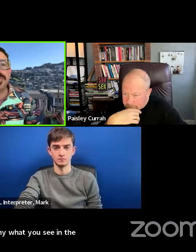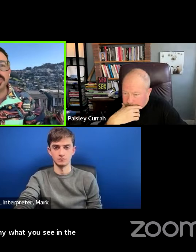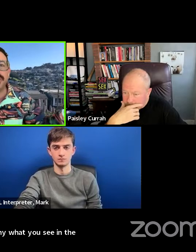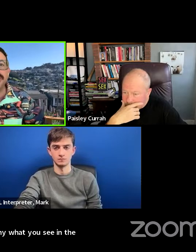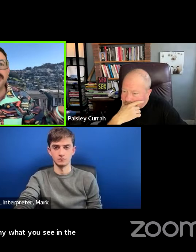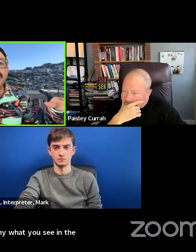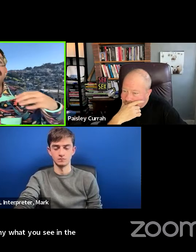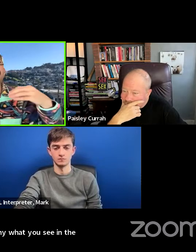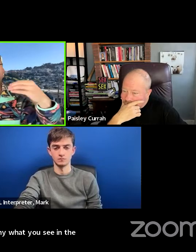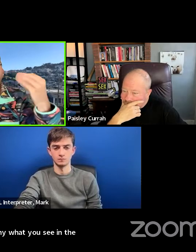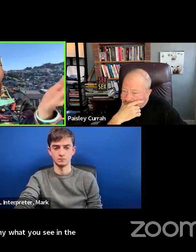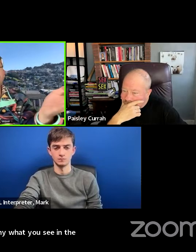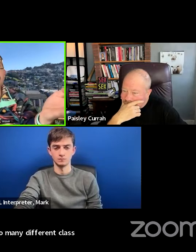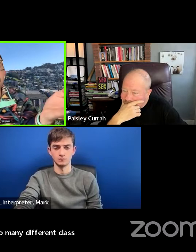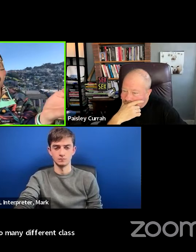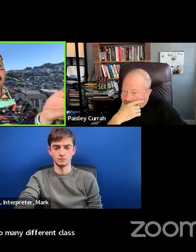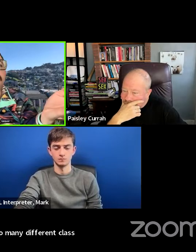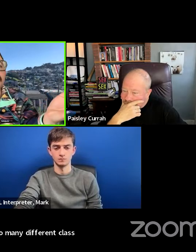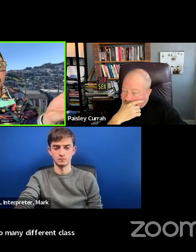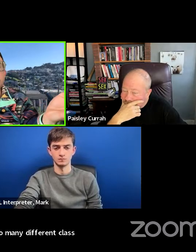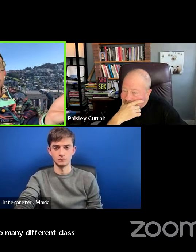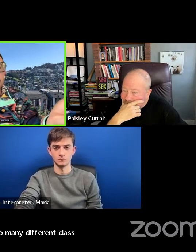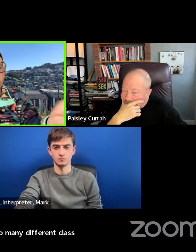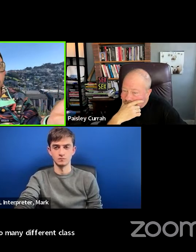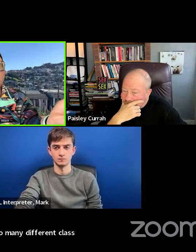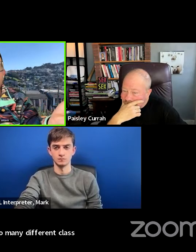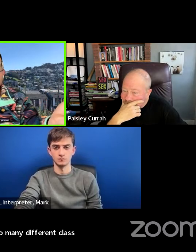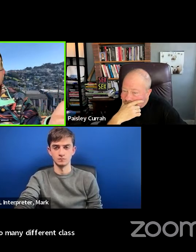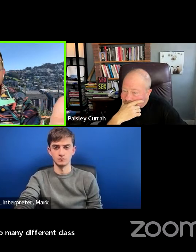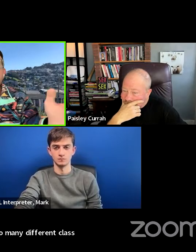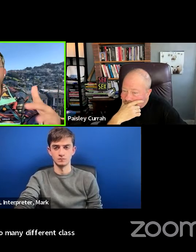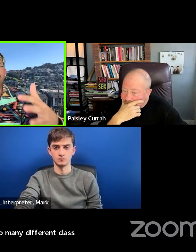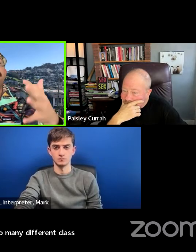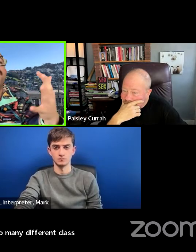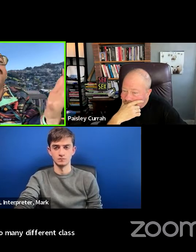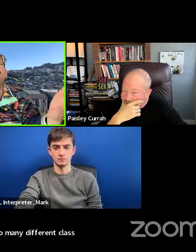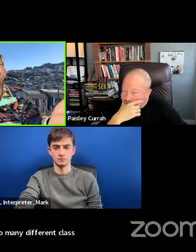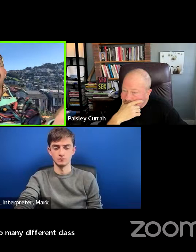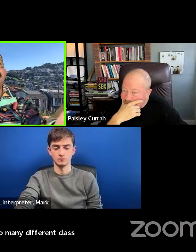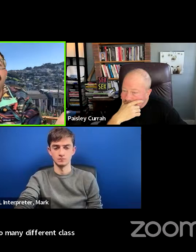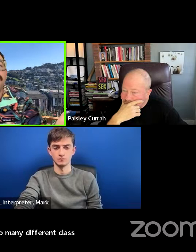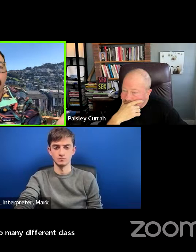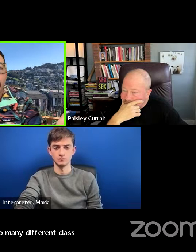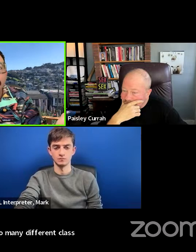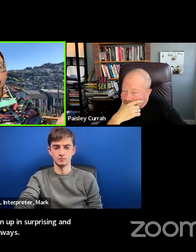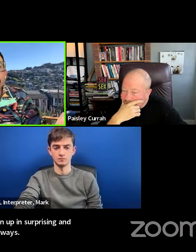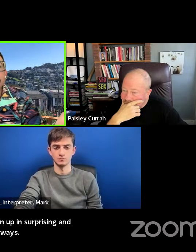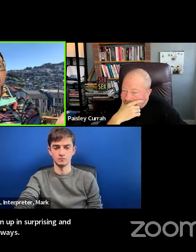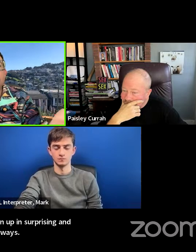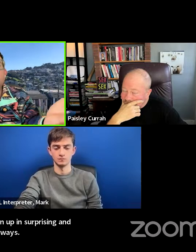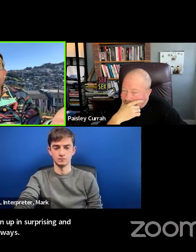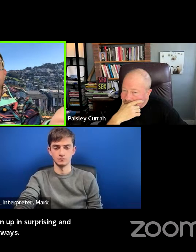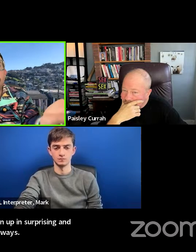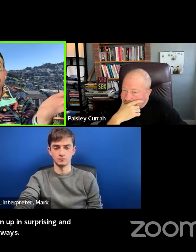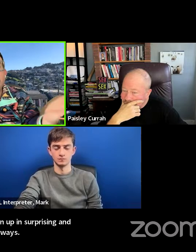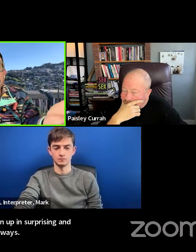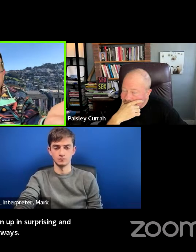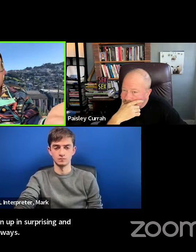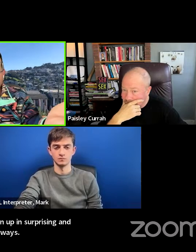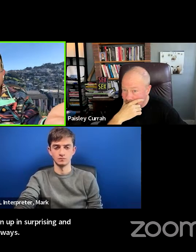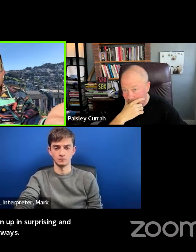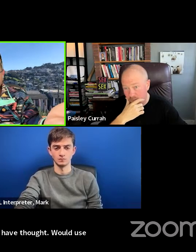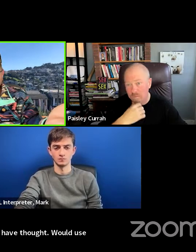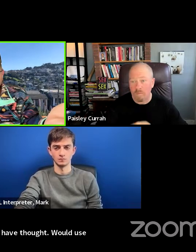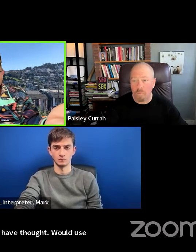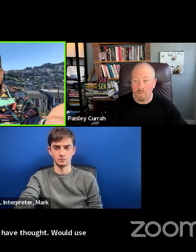different classed positions that are then taken up in surprising and unexpected ways by people who you would never have thought would use that.